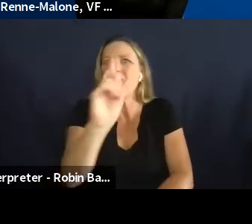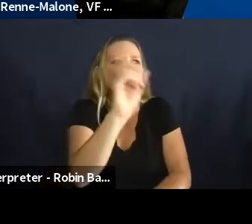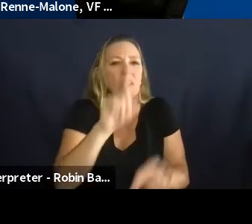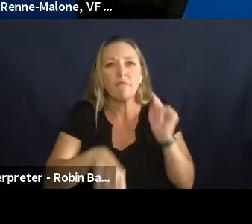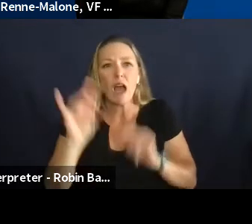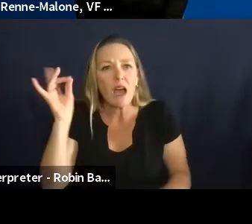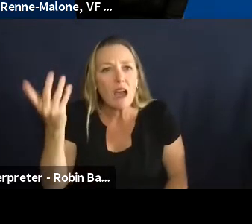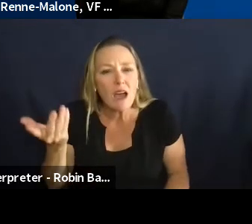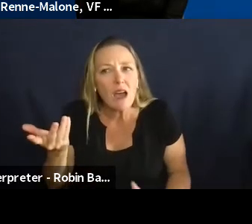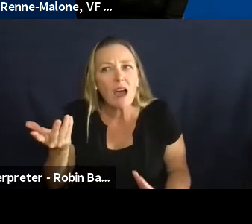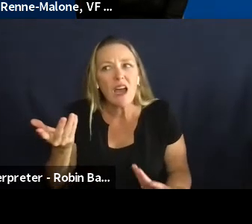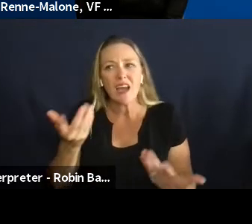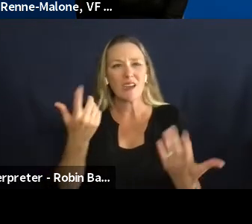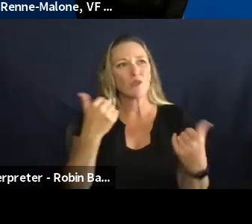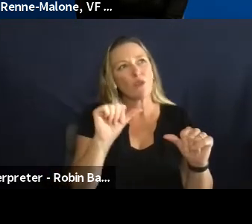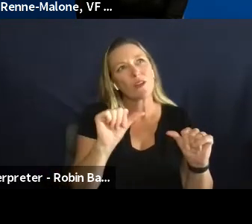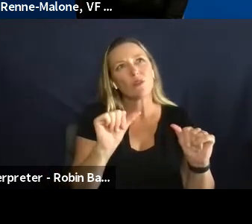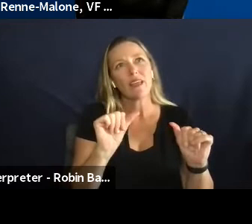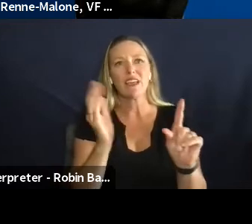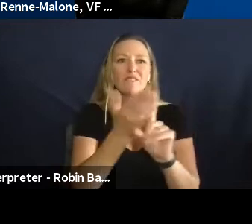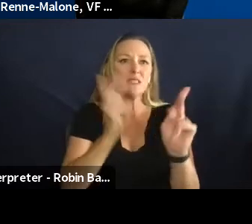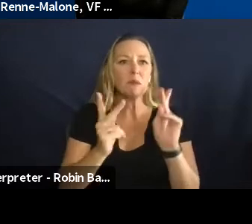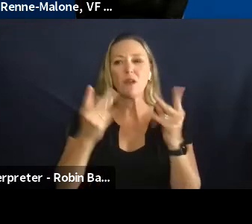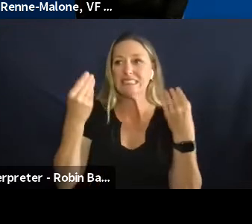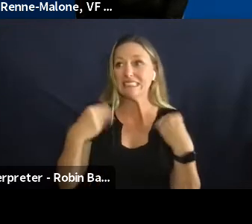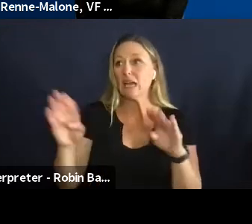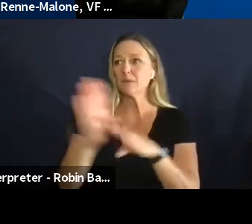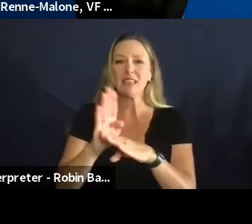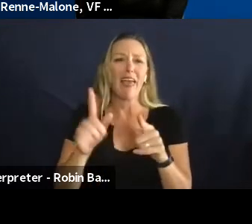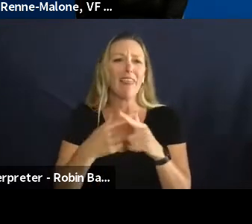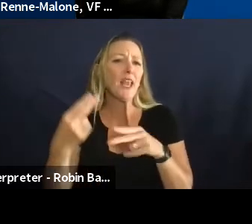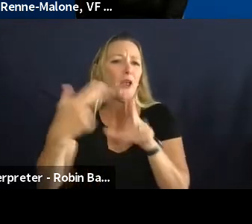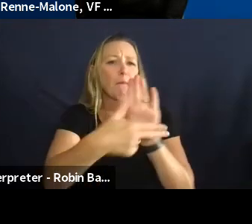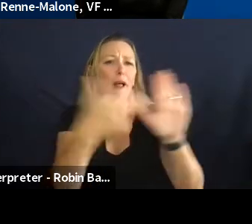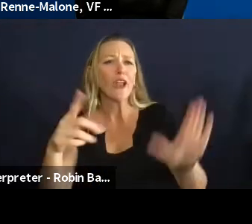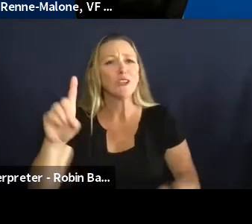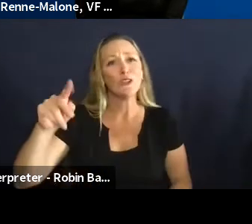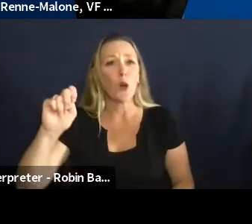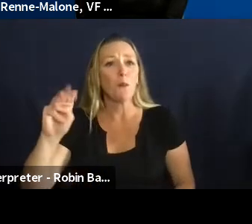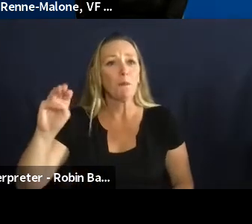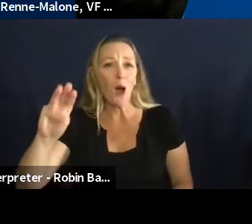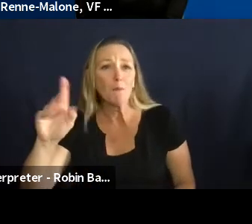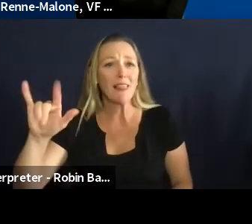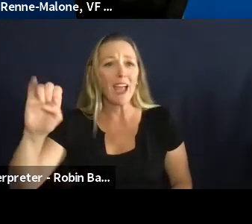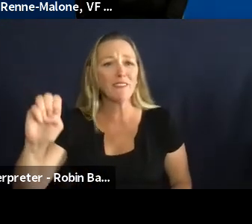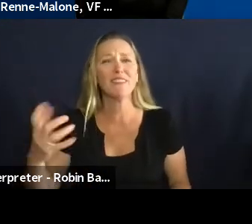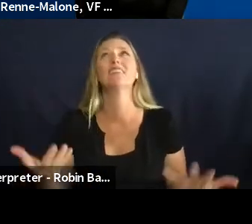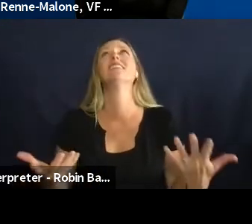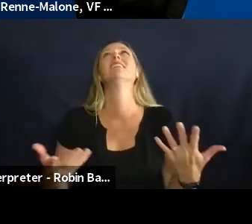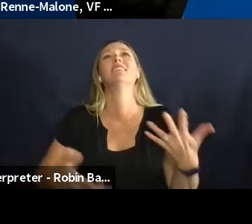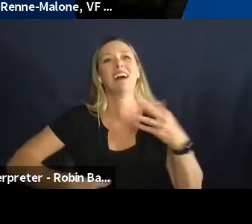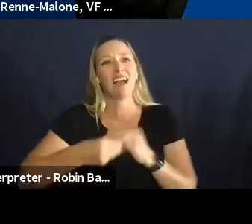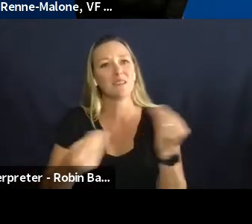um to sell your business and then don't name it don't mom like an extra layer um